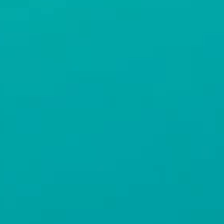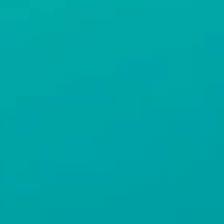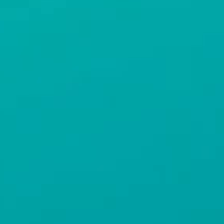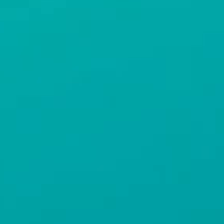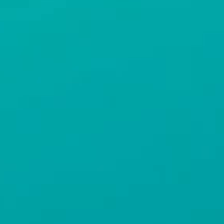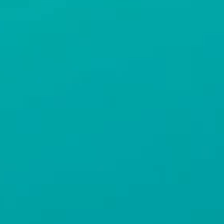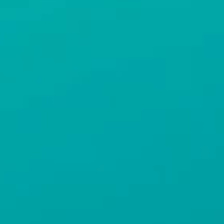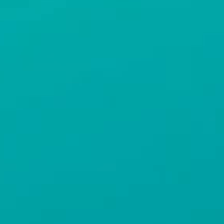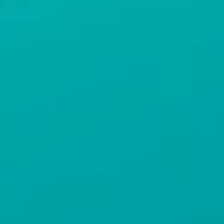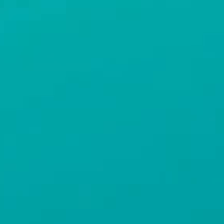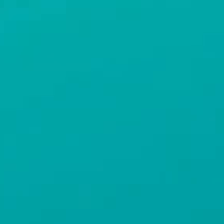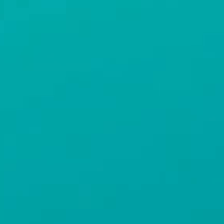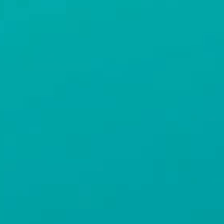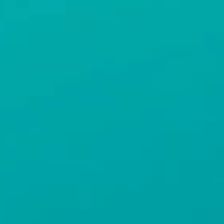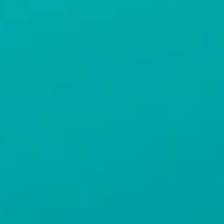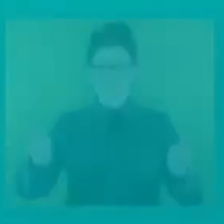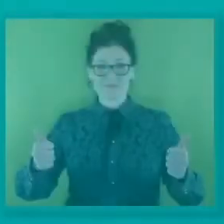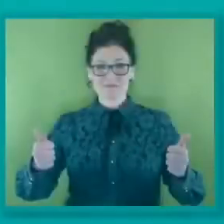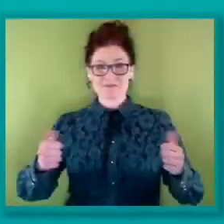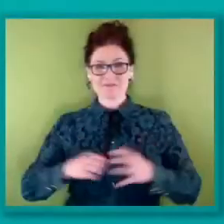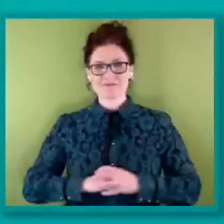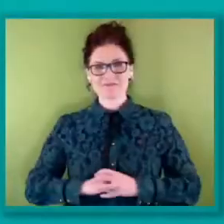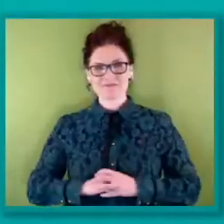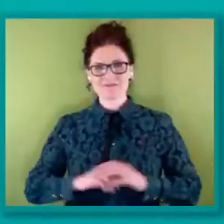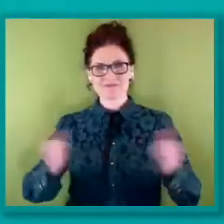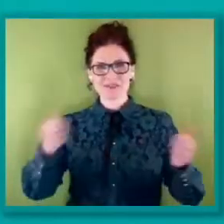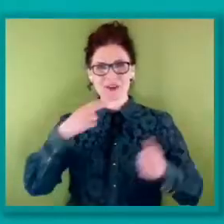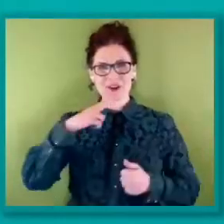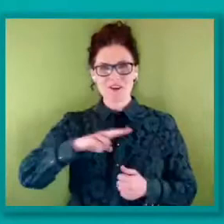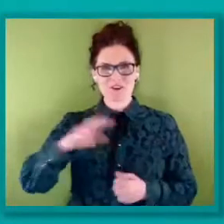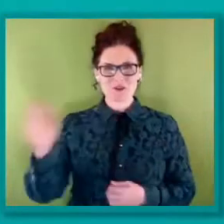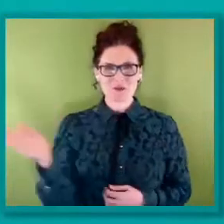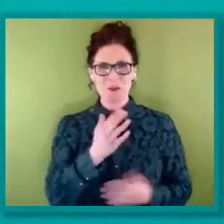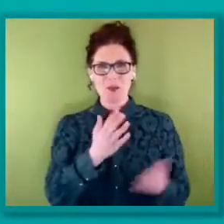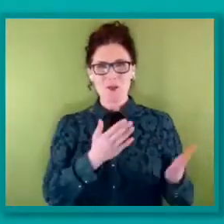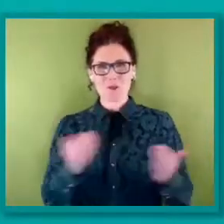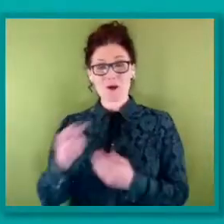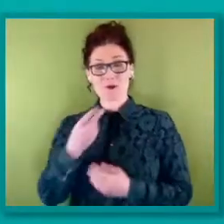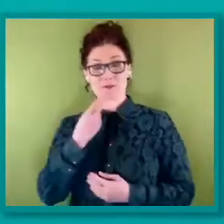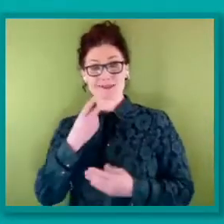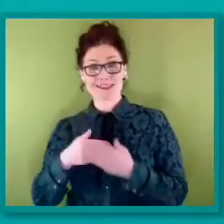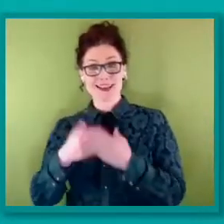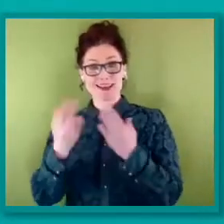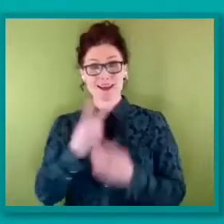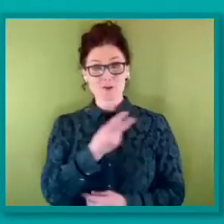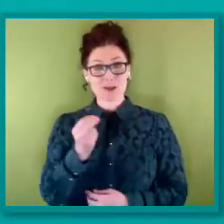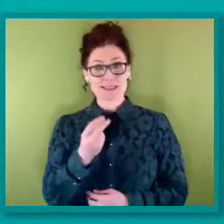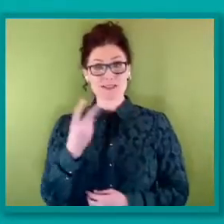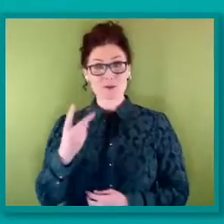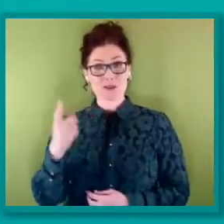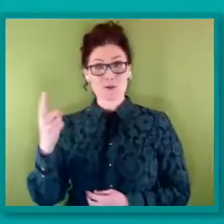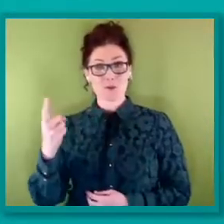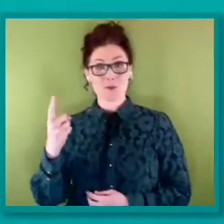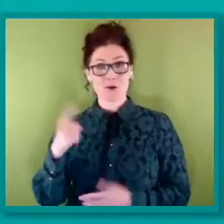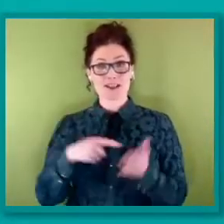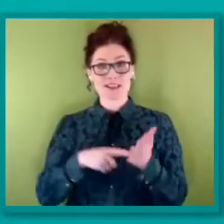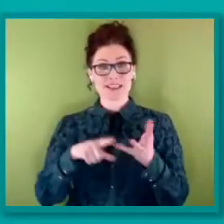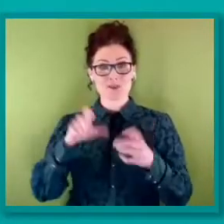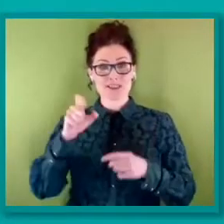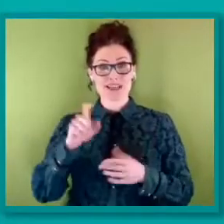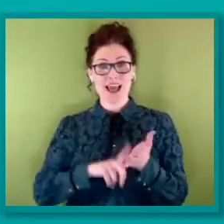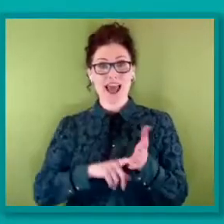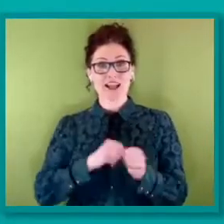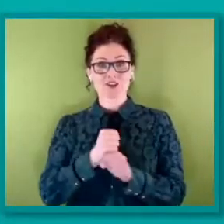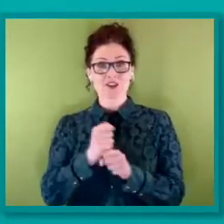Good afternoon, everyone. Welcome to the second day of the 2021 TUC LGBT Workers